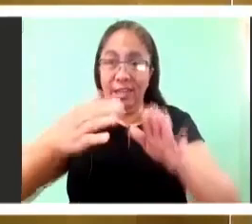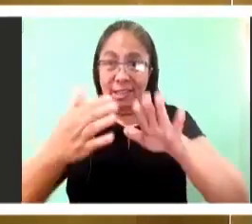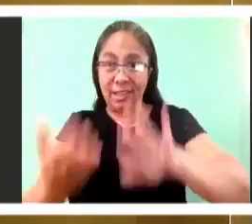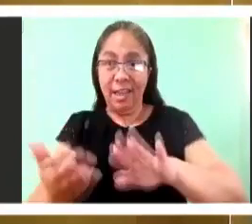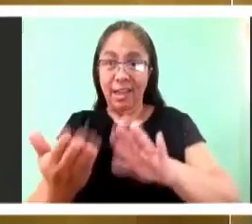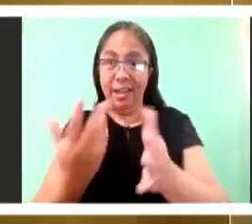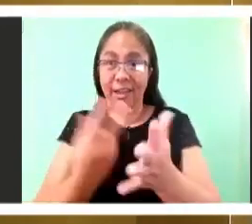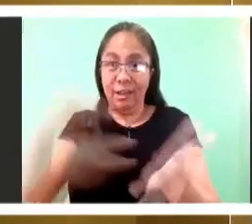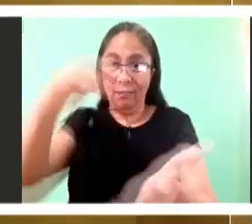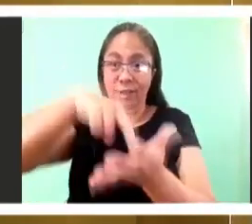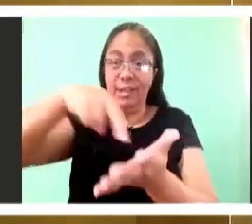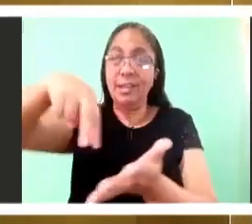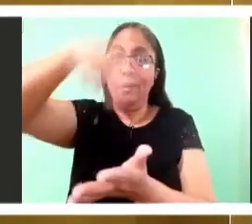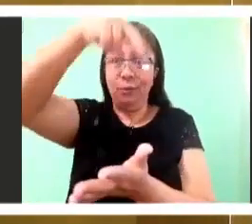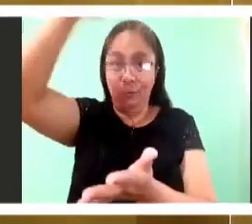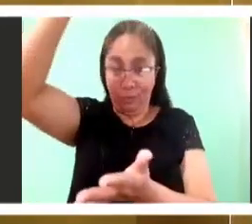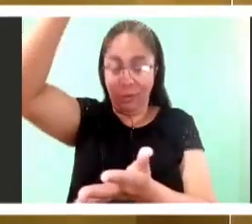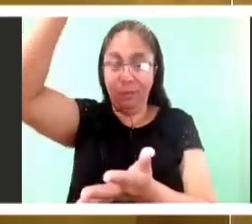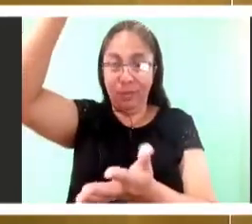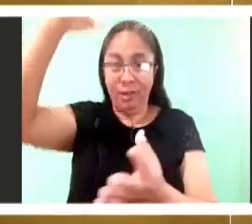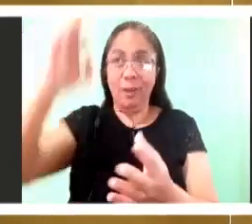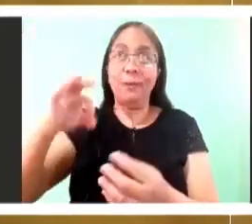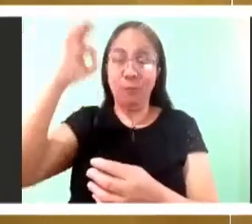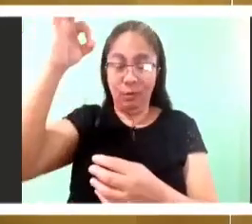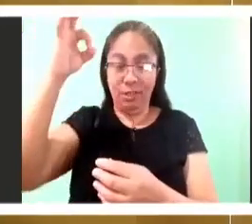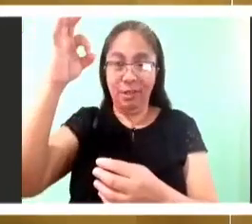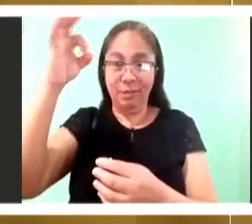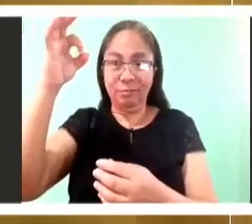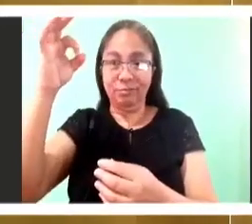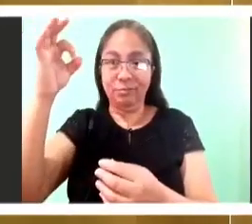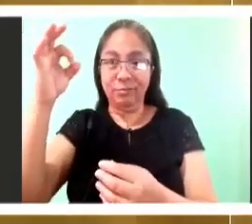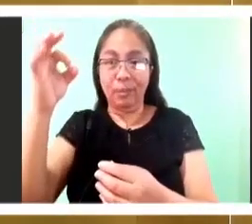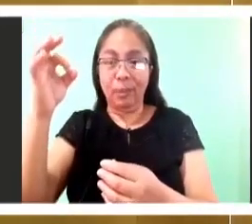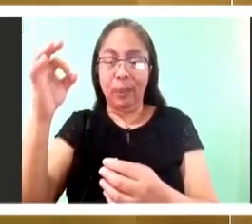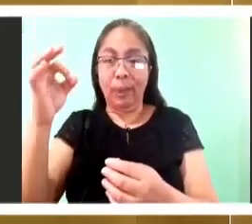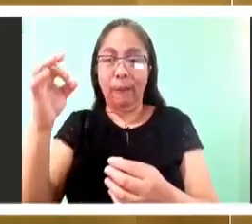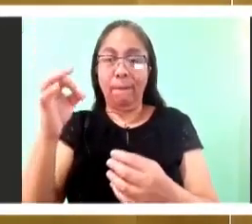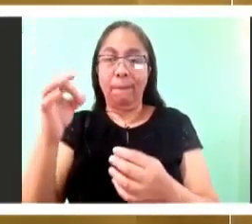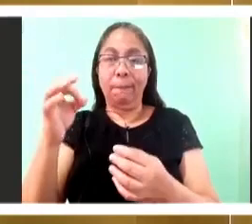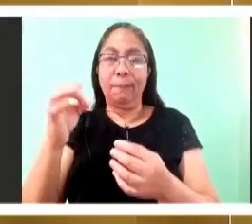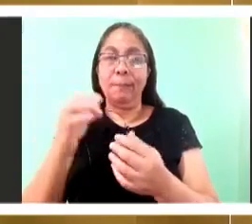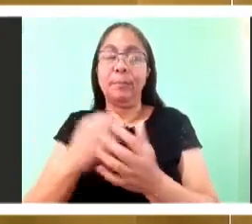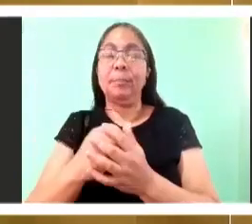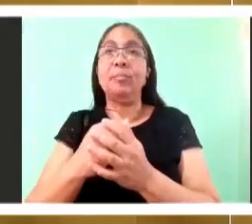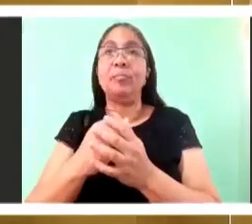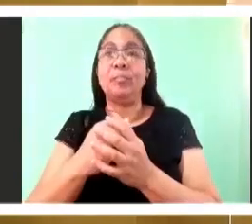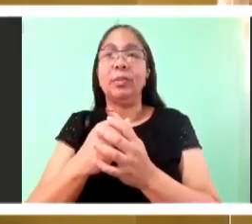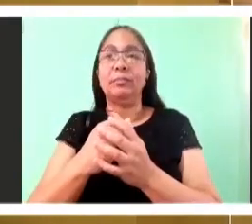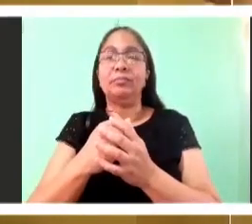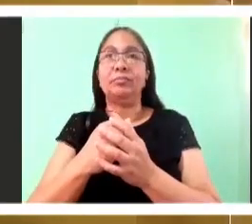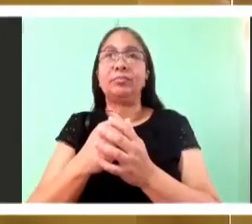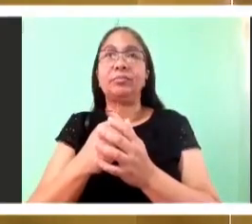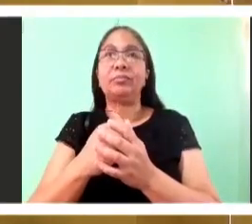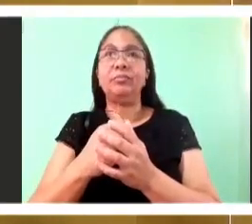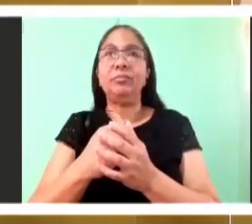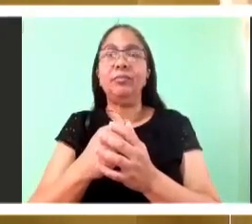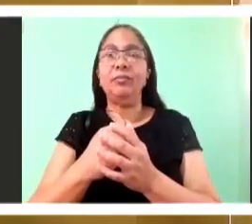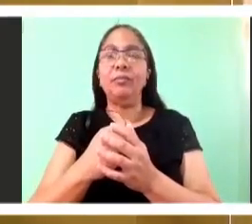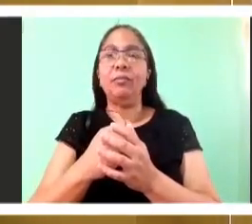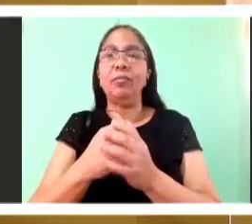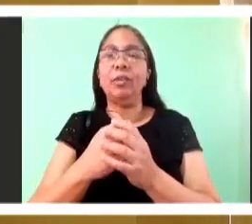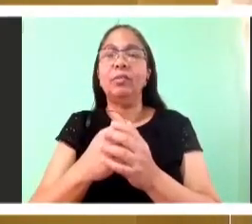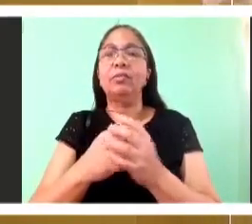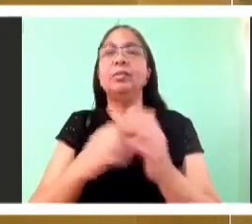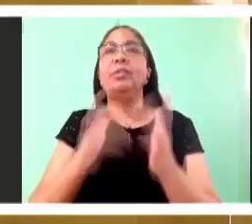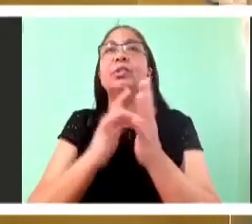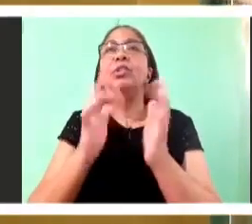was before, speaking about before the incarnation. Now he's speaking about after the life, death, and resurrection, when